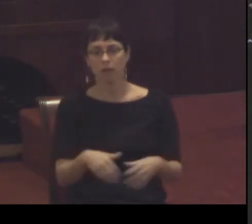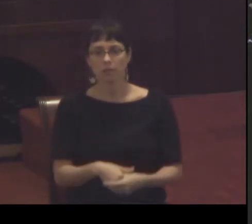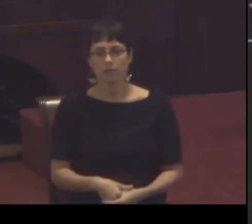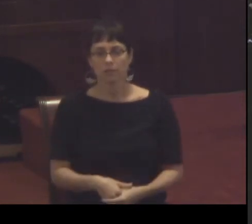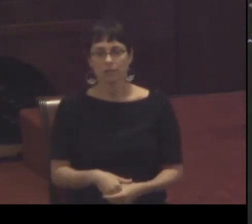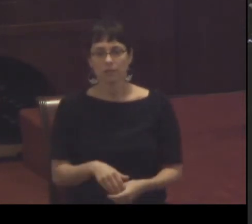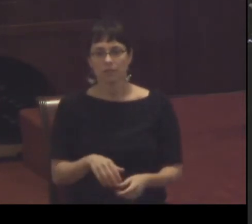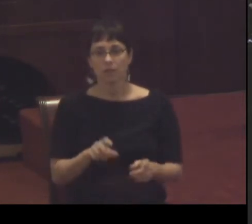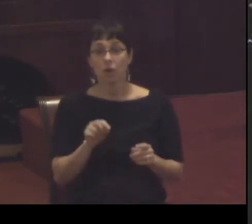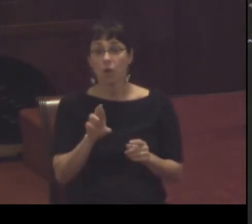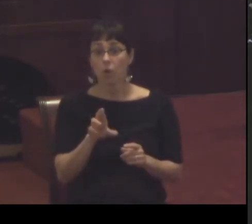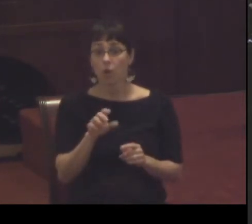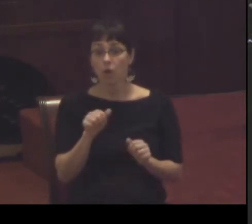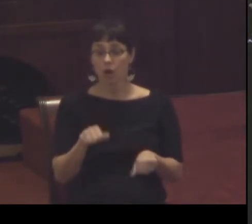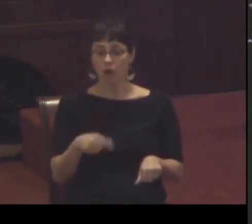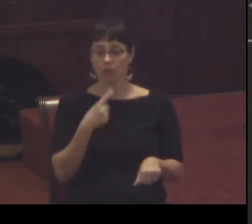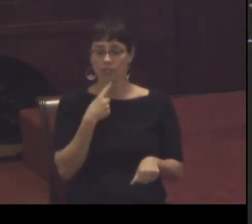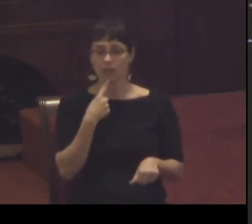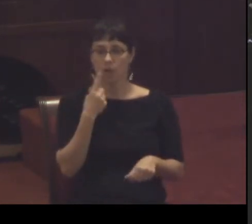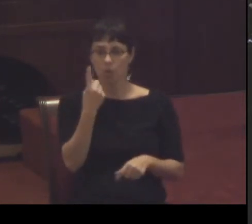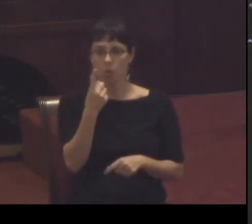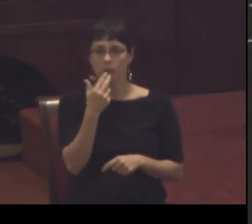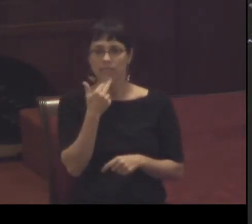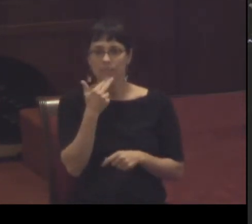one small step for man